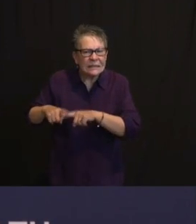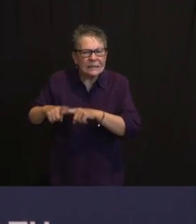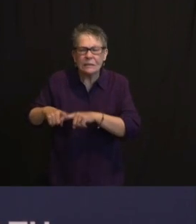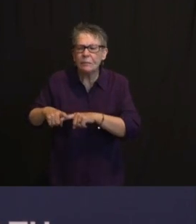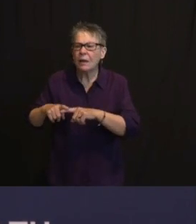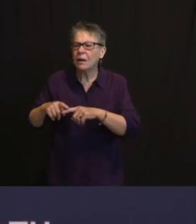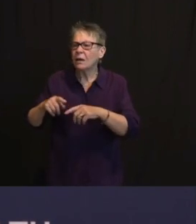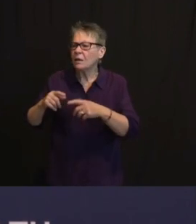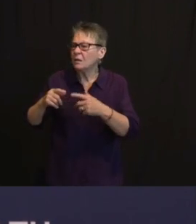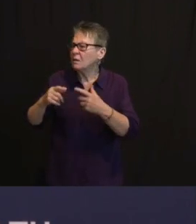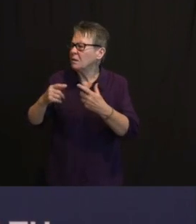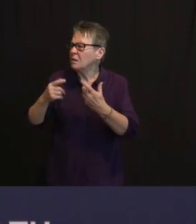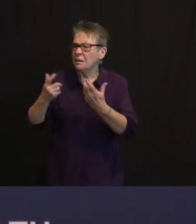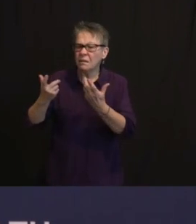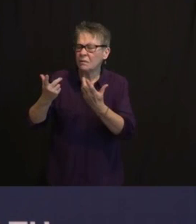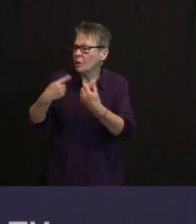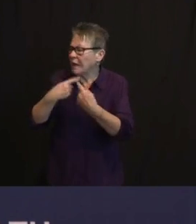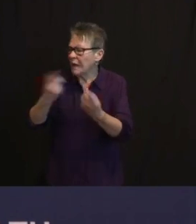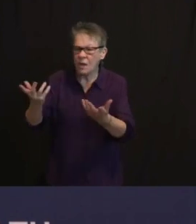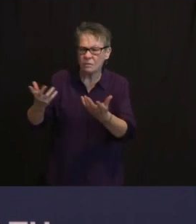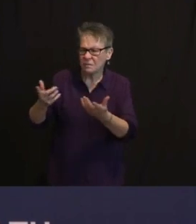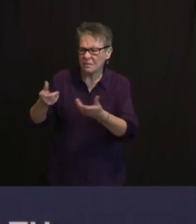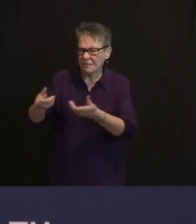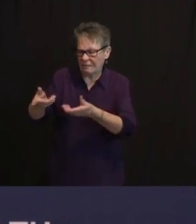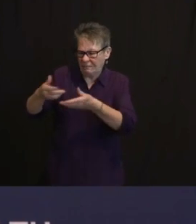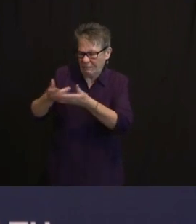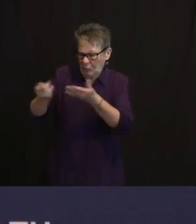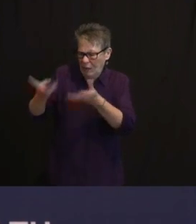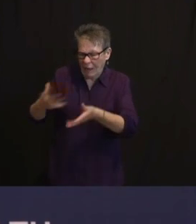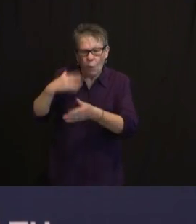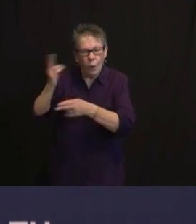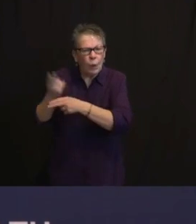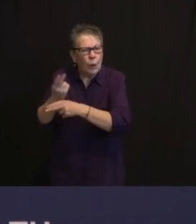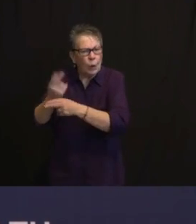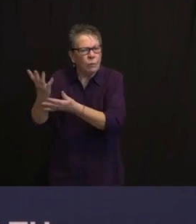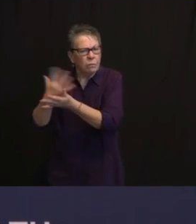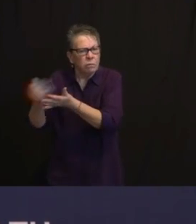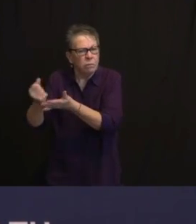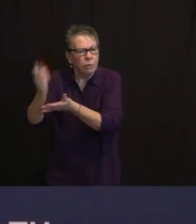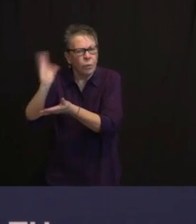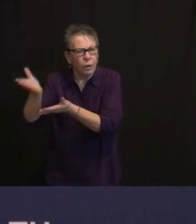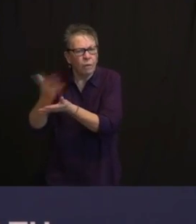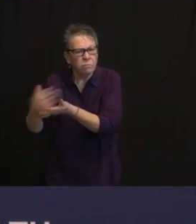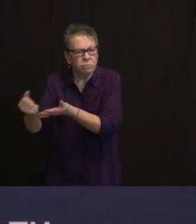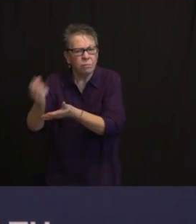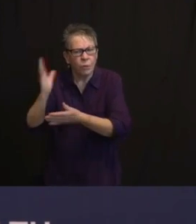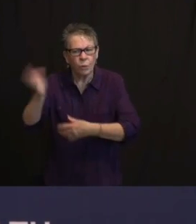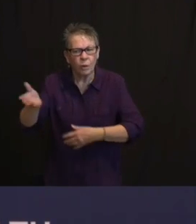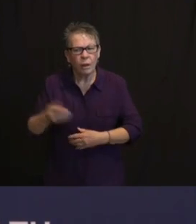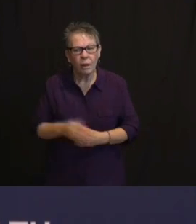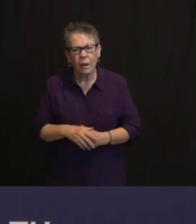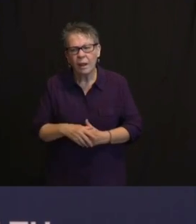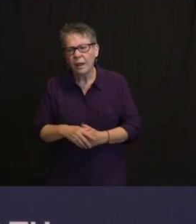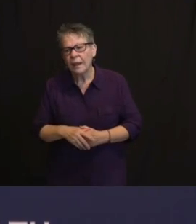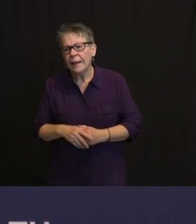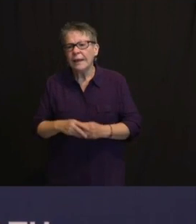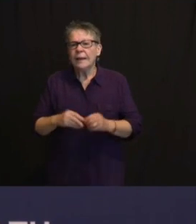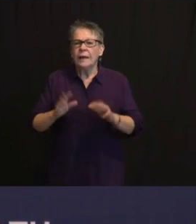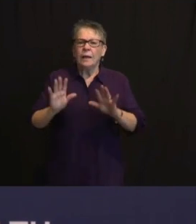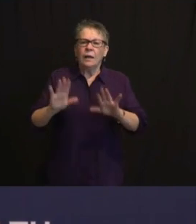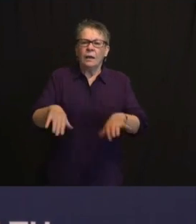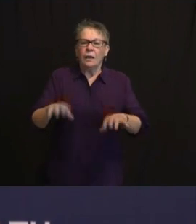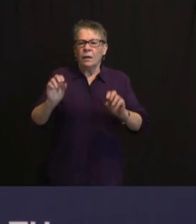DOWN. AND IT DEPENDS. THERE ARE SORT OF THREE BUCKETS, AT LEAST ON MY WINDOW THERE IS. THERE'S WHAT WE